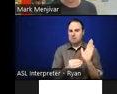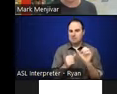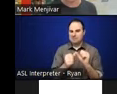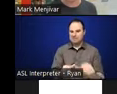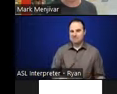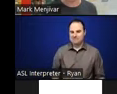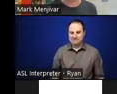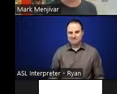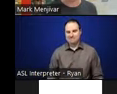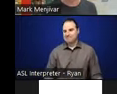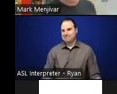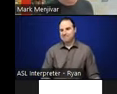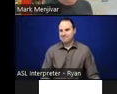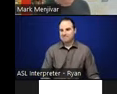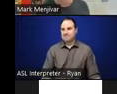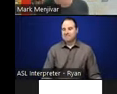Okay.